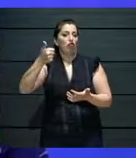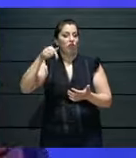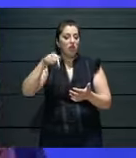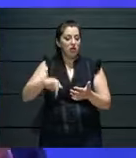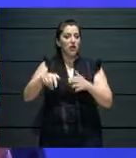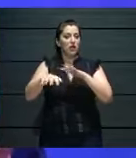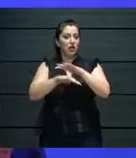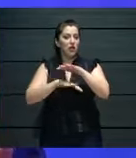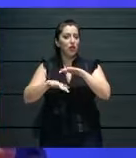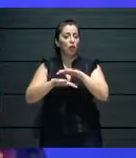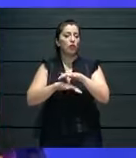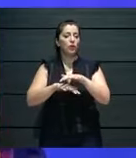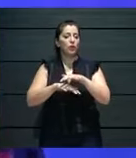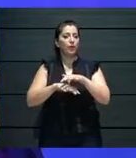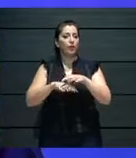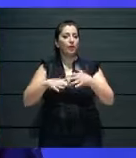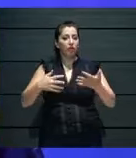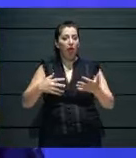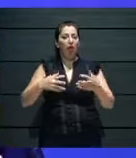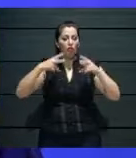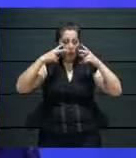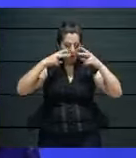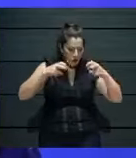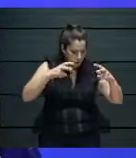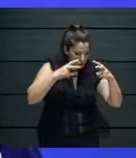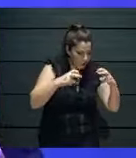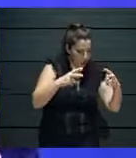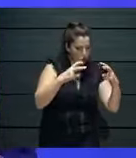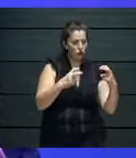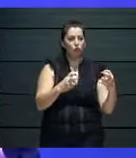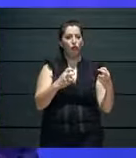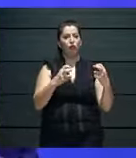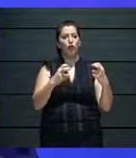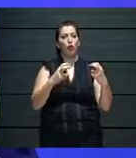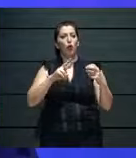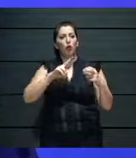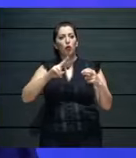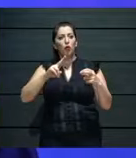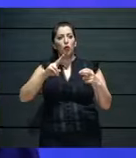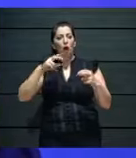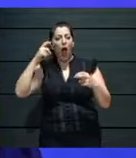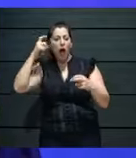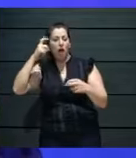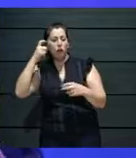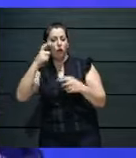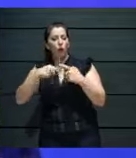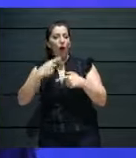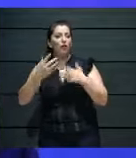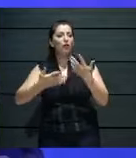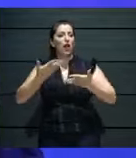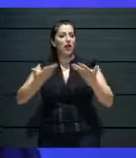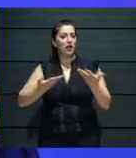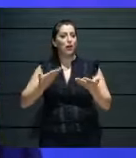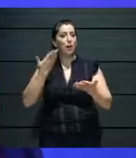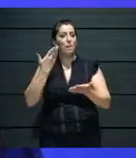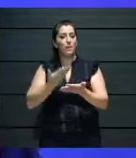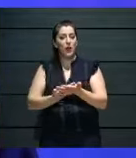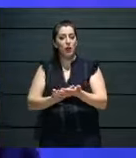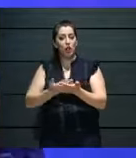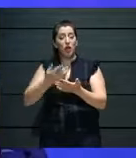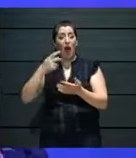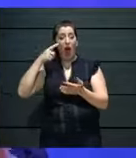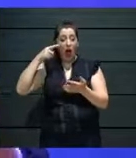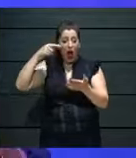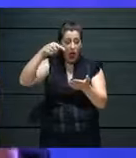We need to keep going with the sort of route, on the sort of route. Which will lead us eventually to